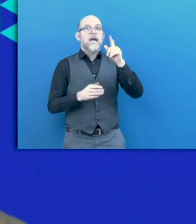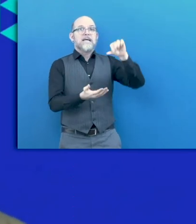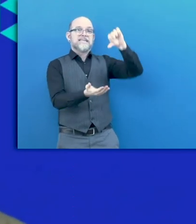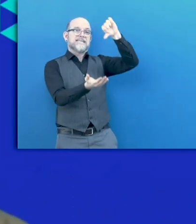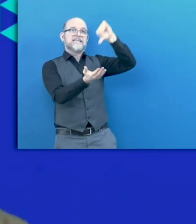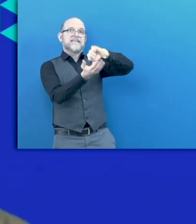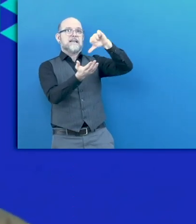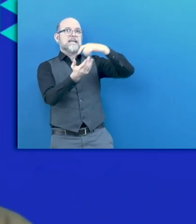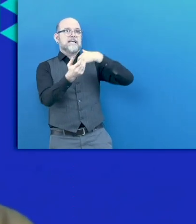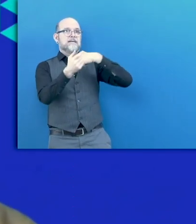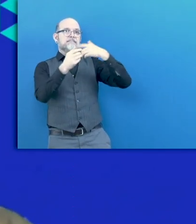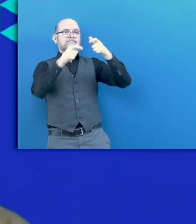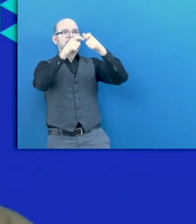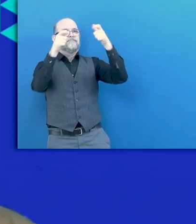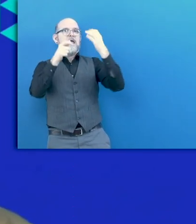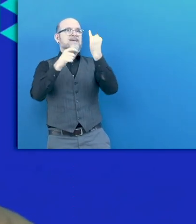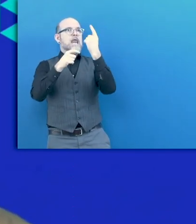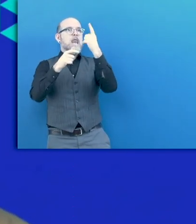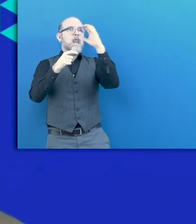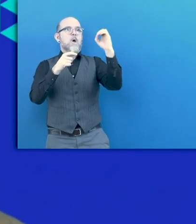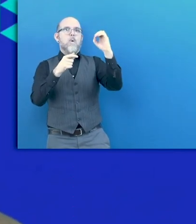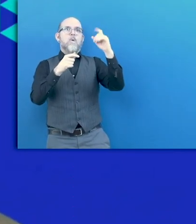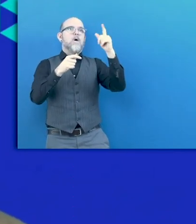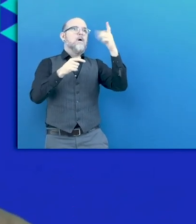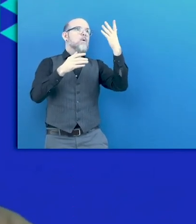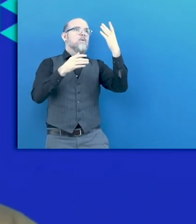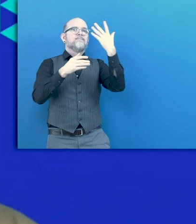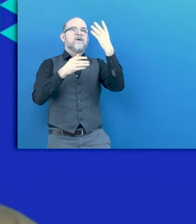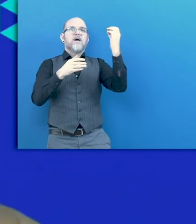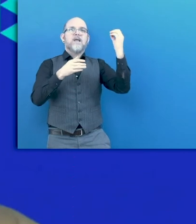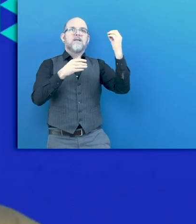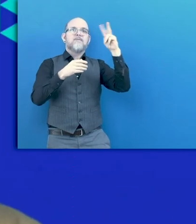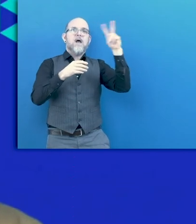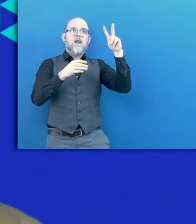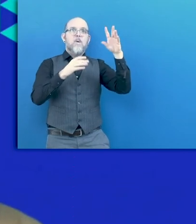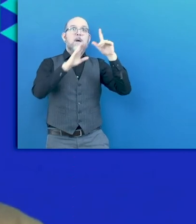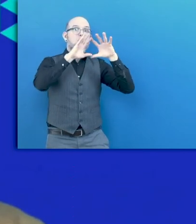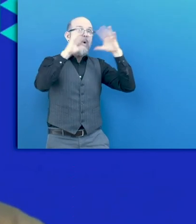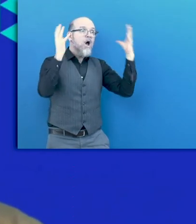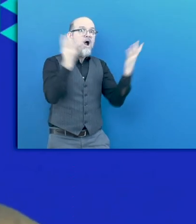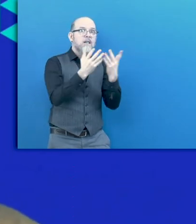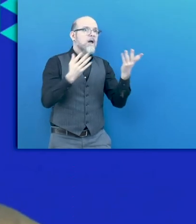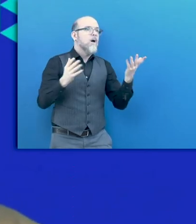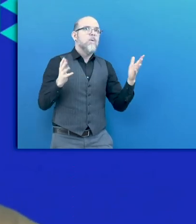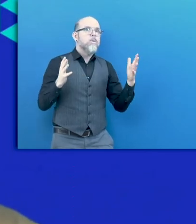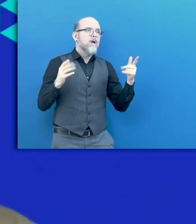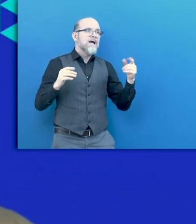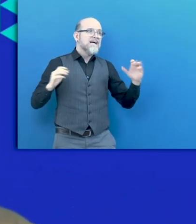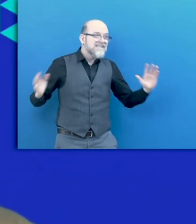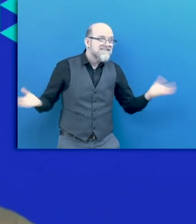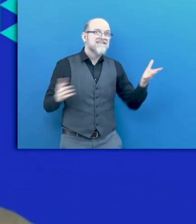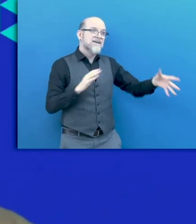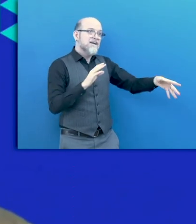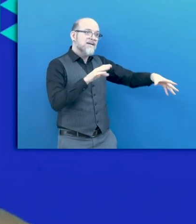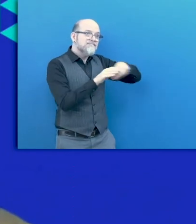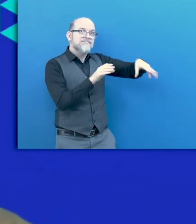headquarters, but also what you do throughout your global presence. And that is, I think, the big challenge we have. We need to ensure that global